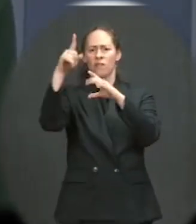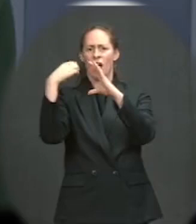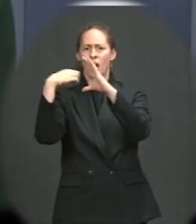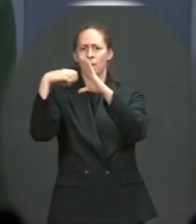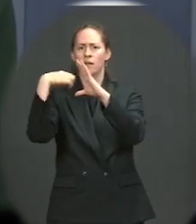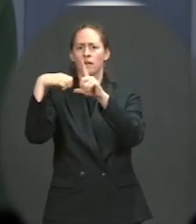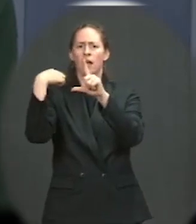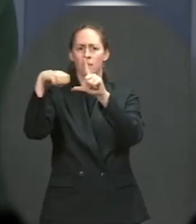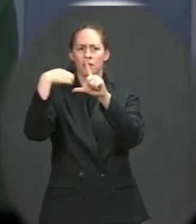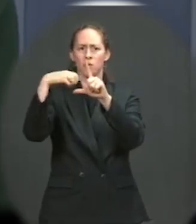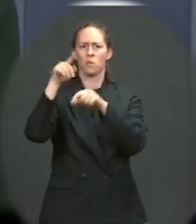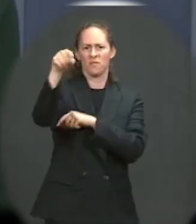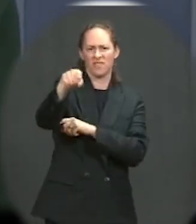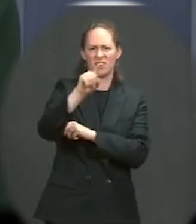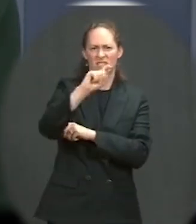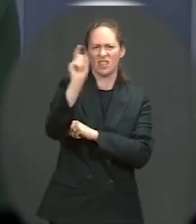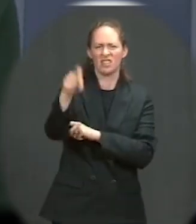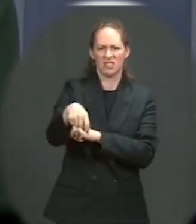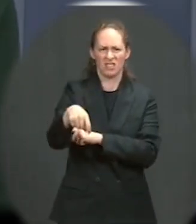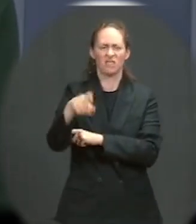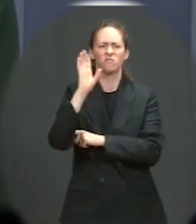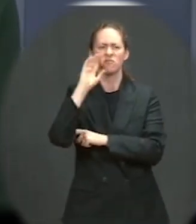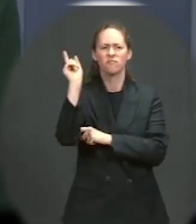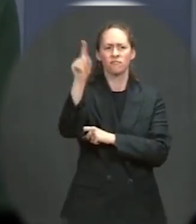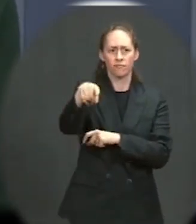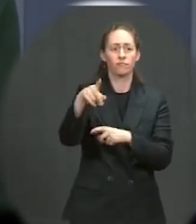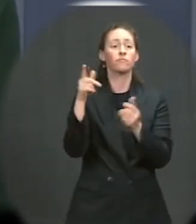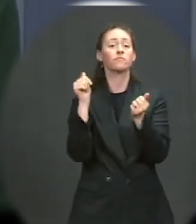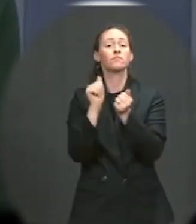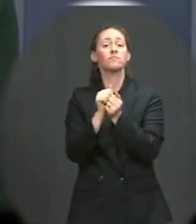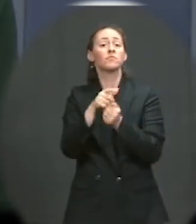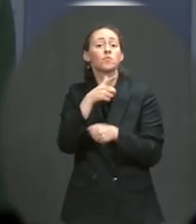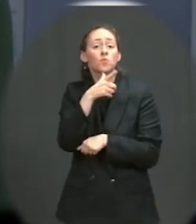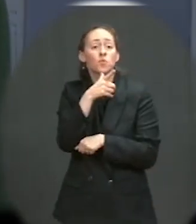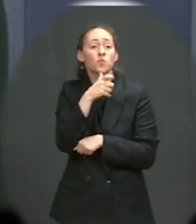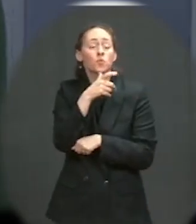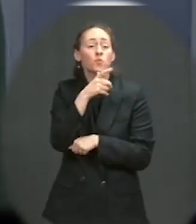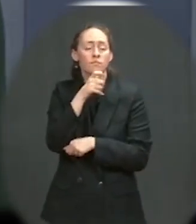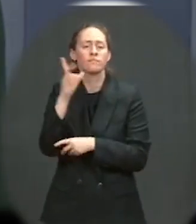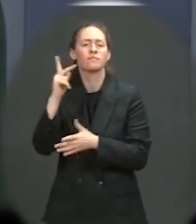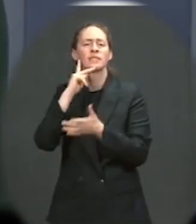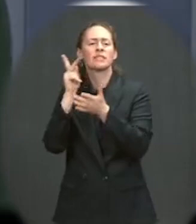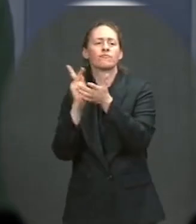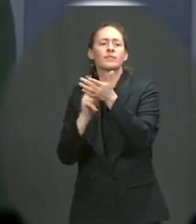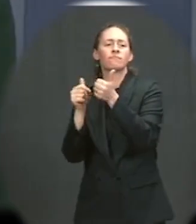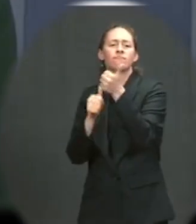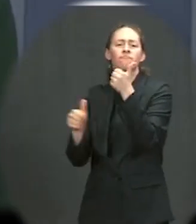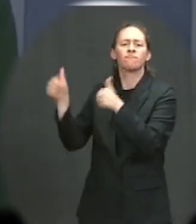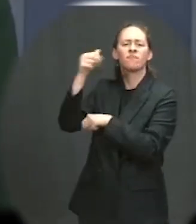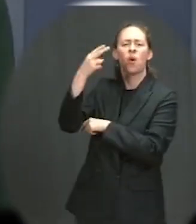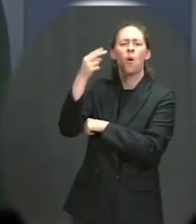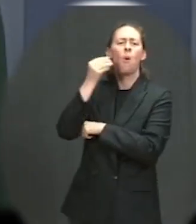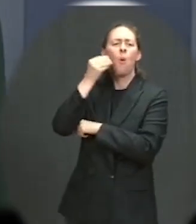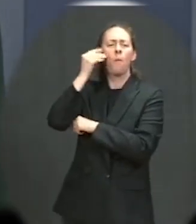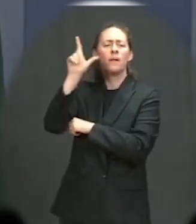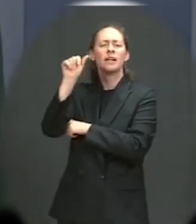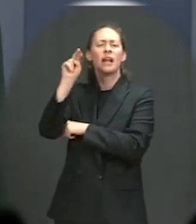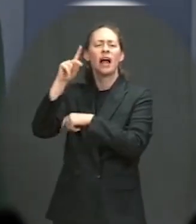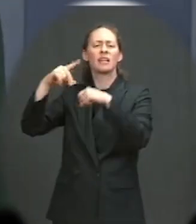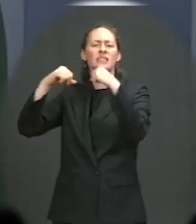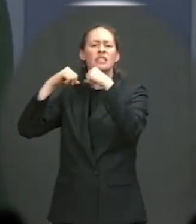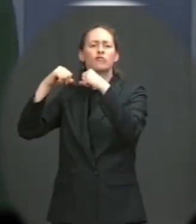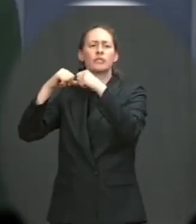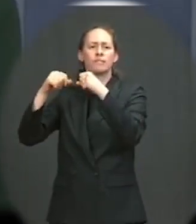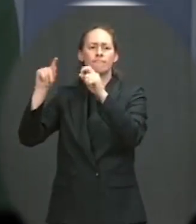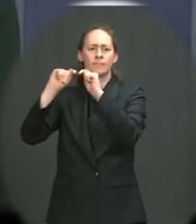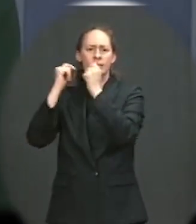by Department of Homeland Security Secretary Alai Mayorkas. Earlier this year, as you all know, the president asked the vice president to oversee our diplomatic